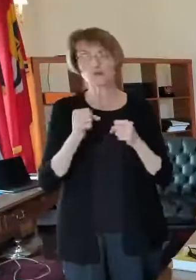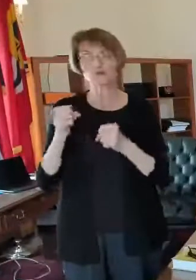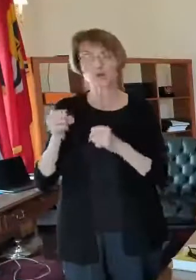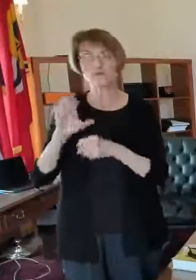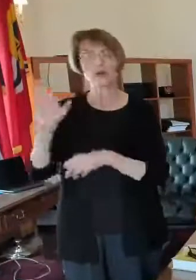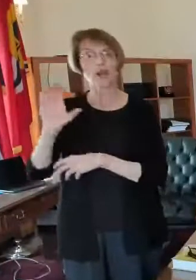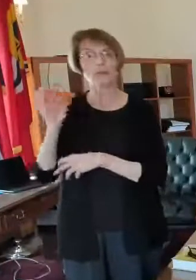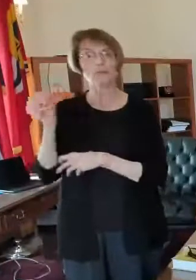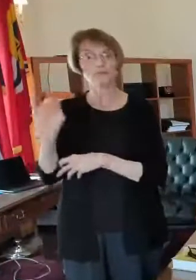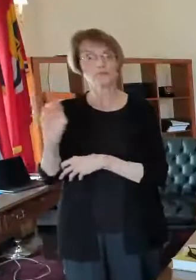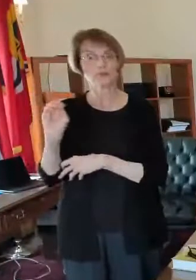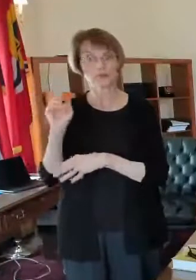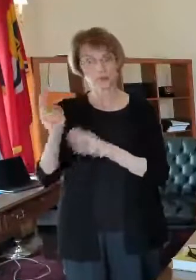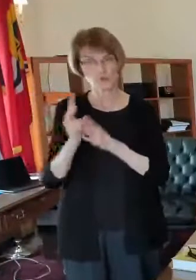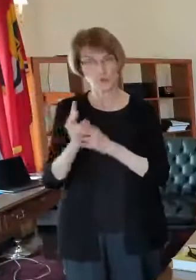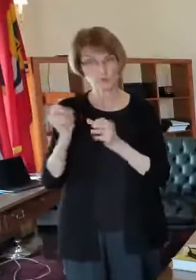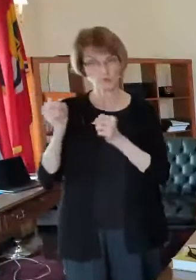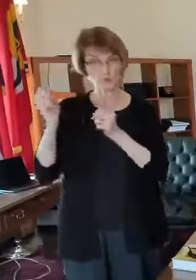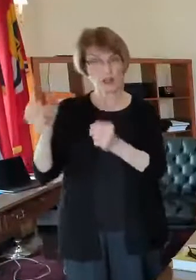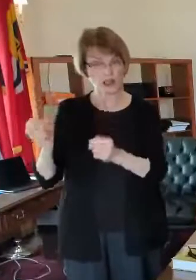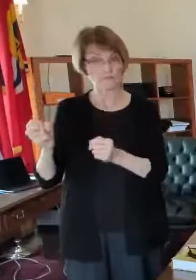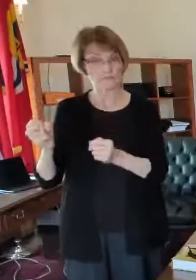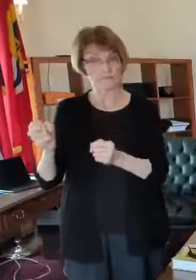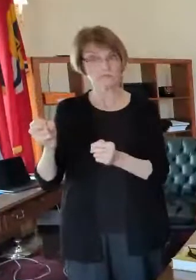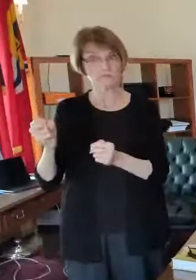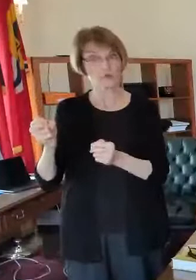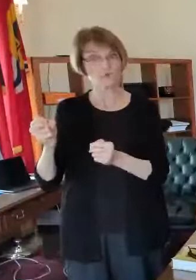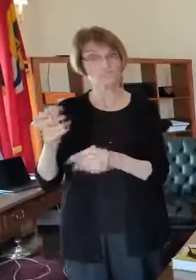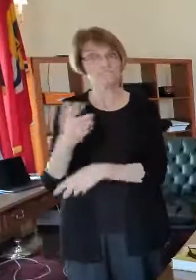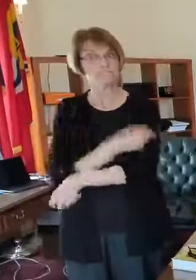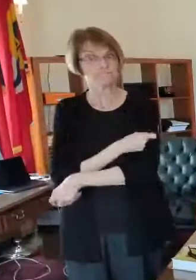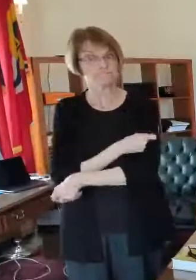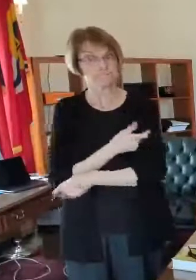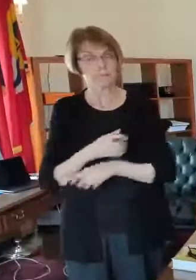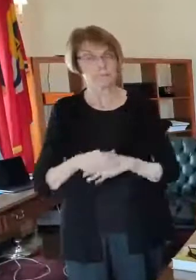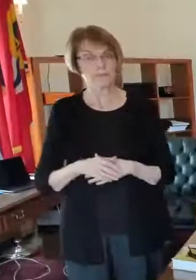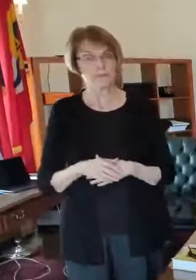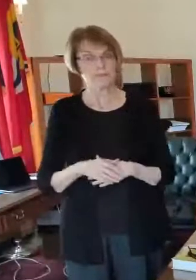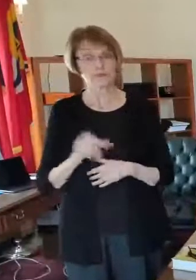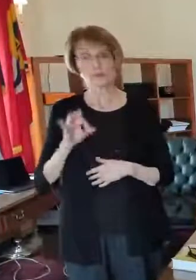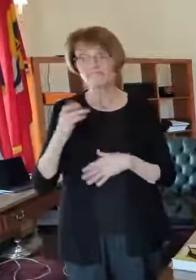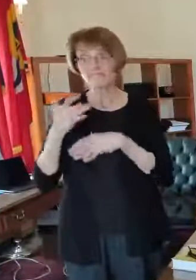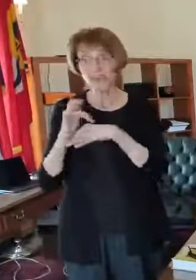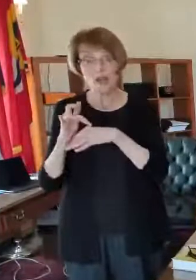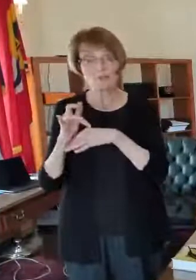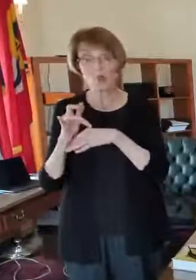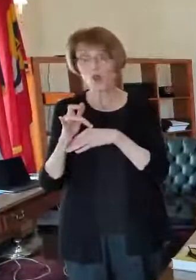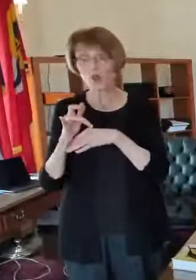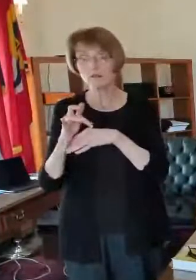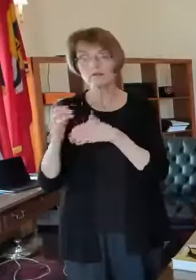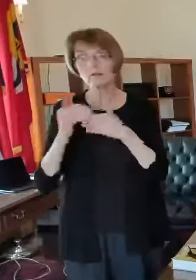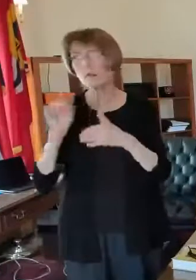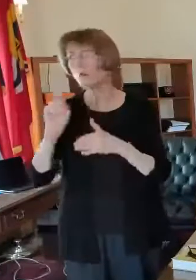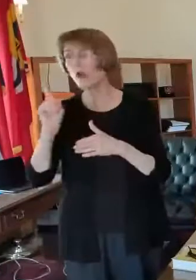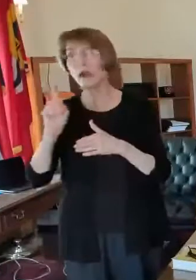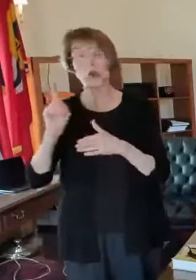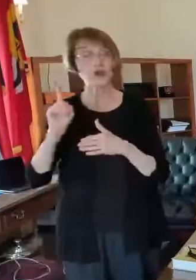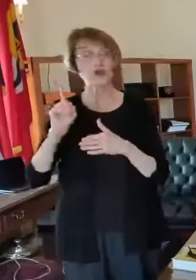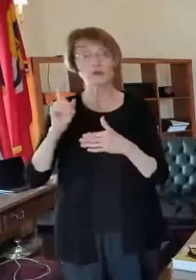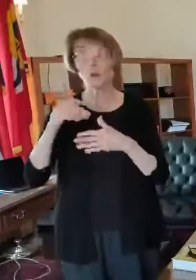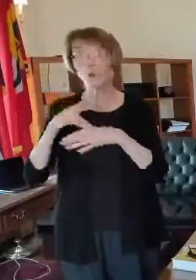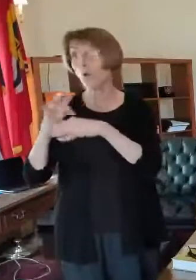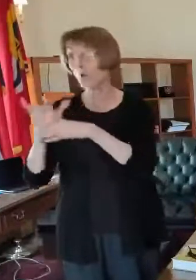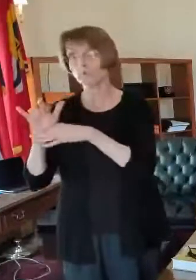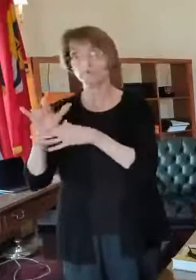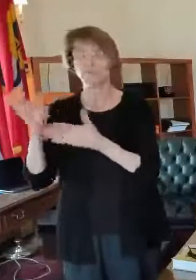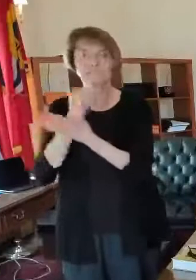which is right at two hours away from st louis so uh take the opportunity where you can if you're able to do that